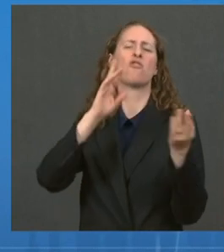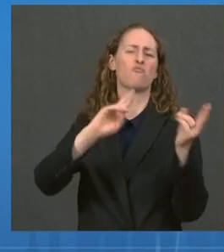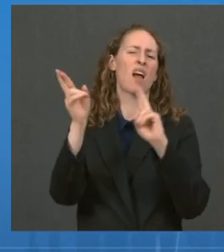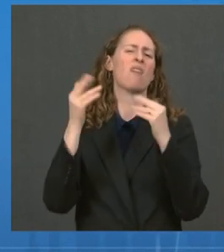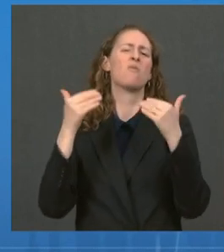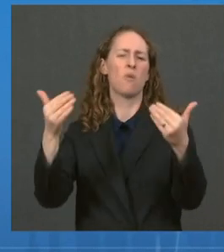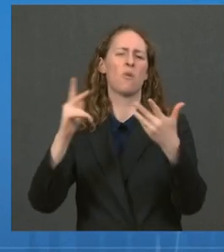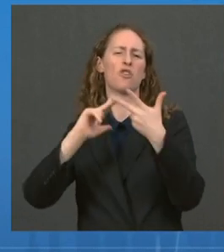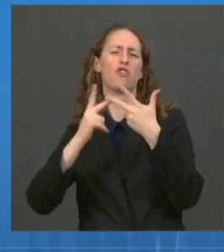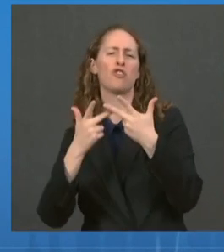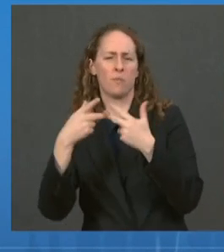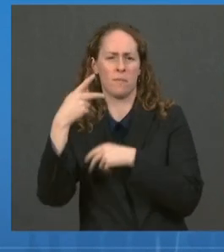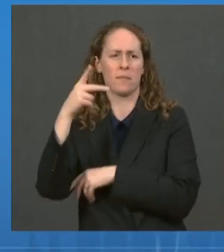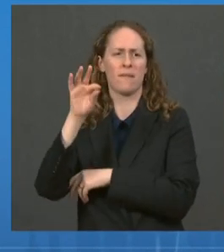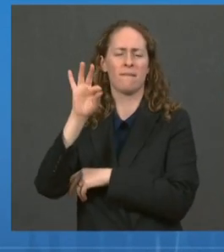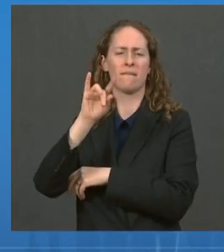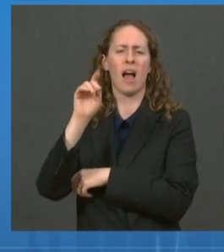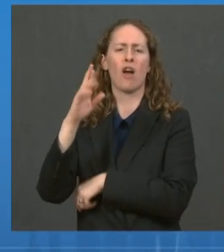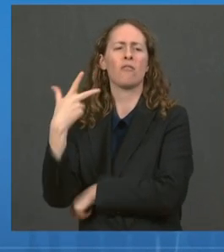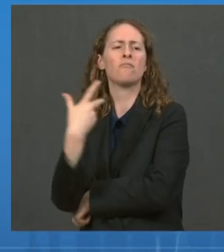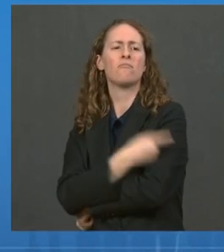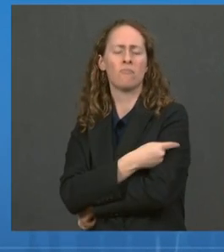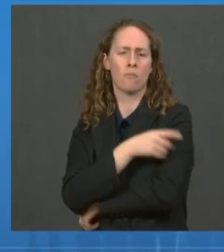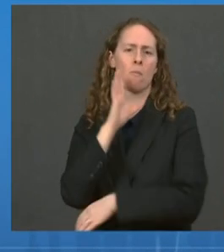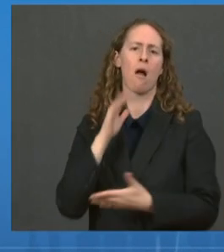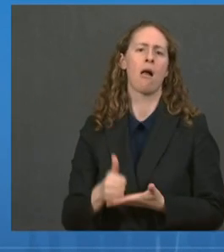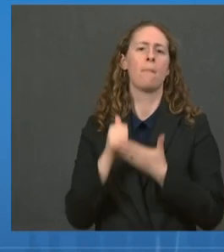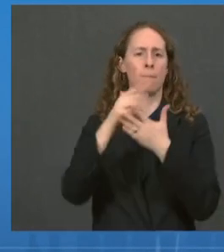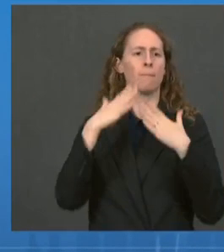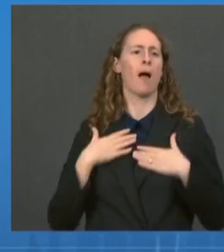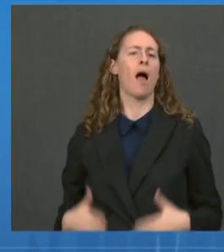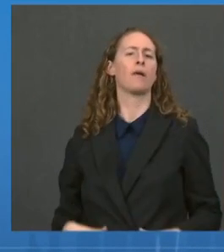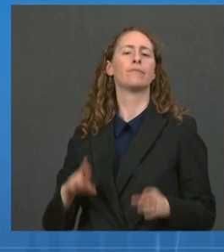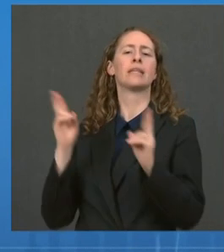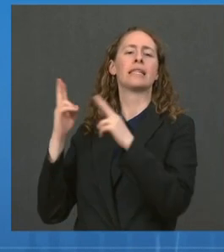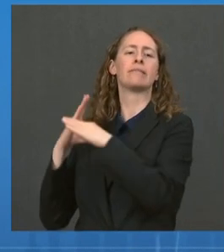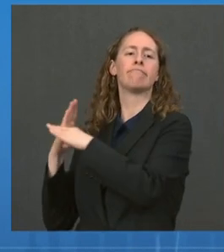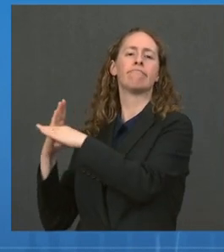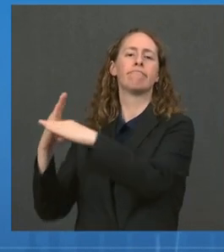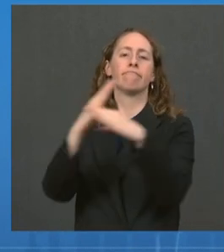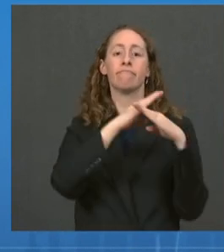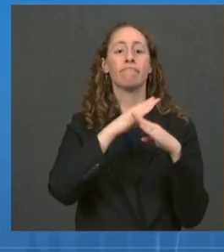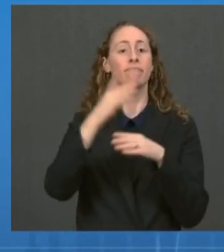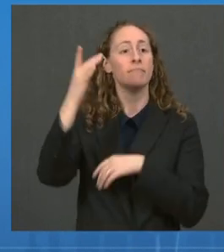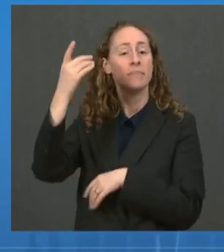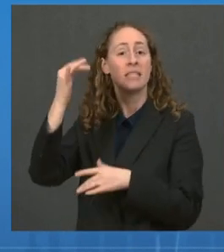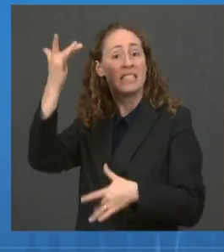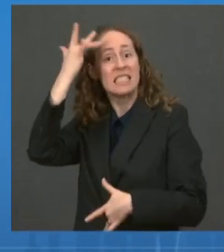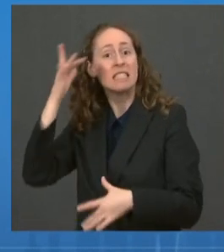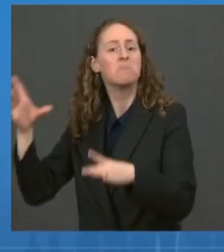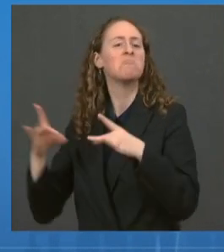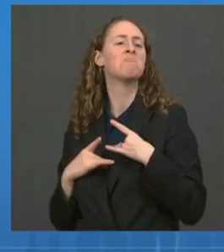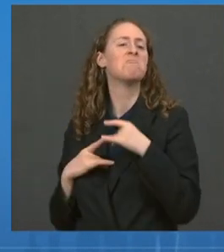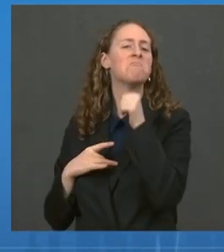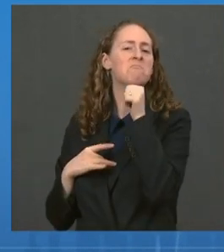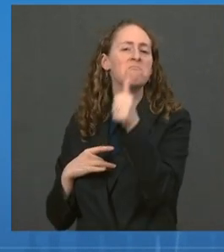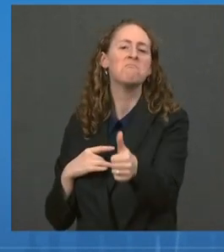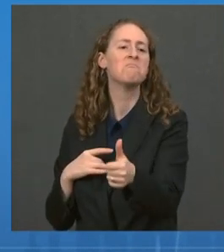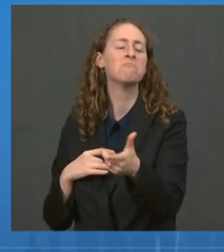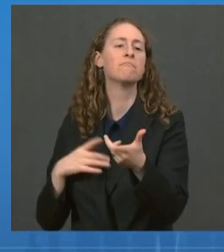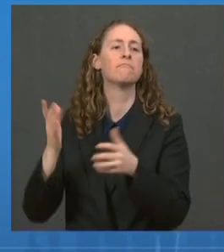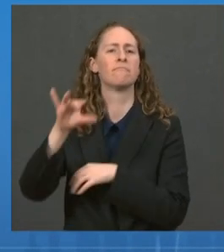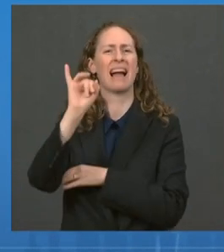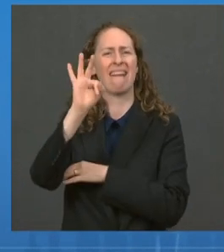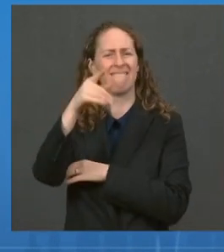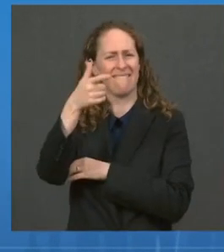will help strengthen protection against severe disease in those populations who are at high risk of severe complications from COVID